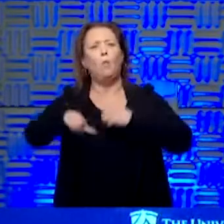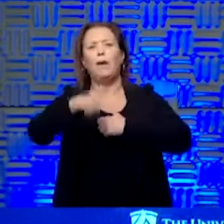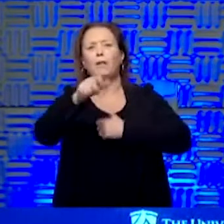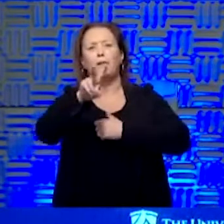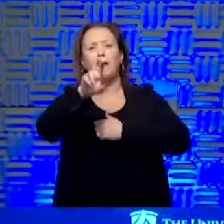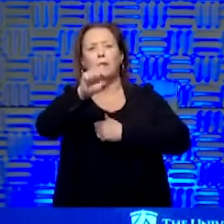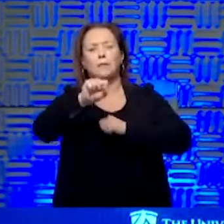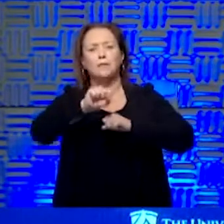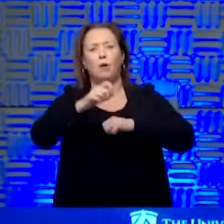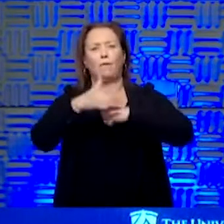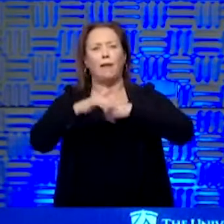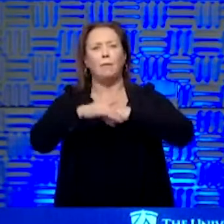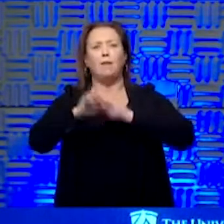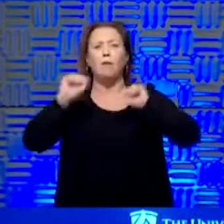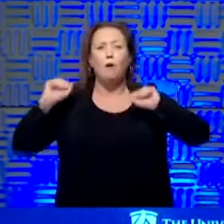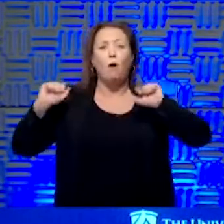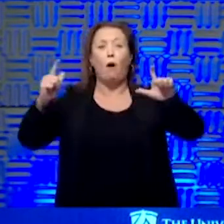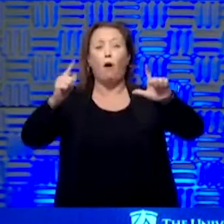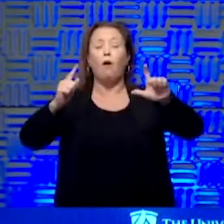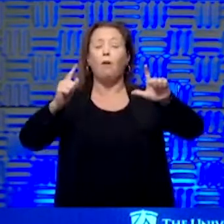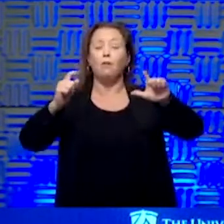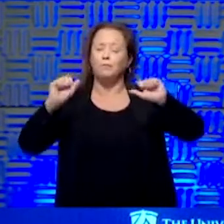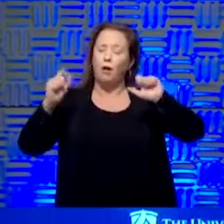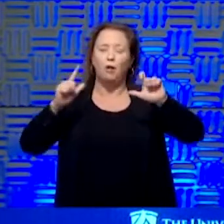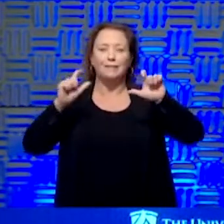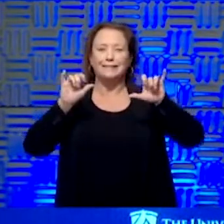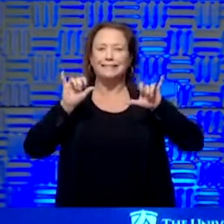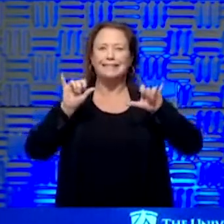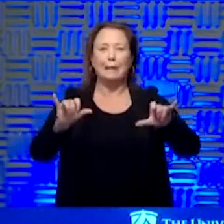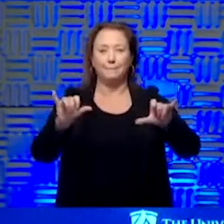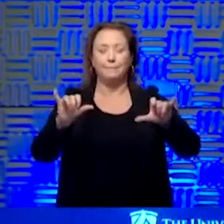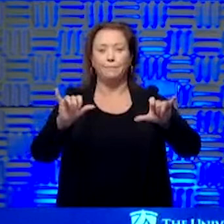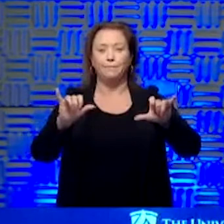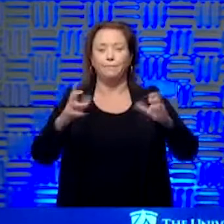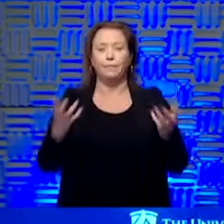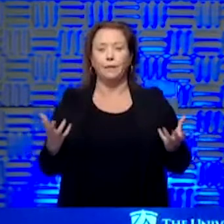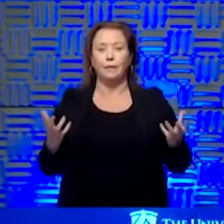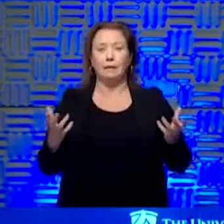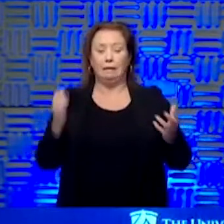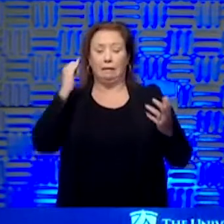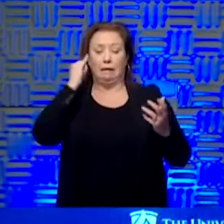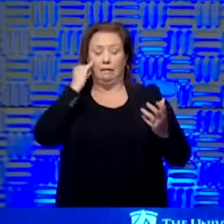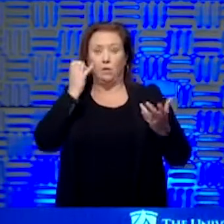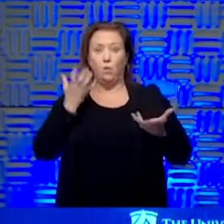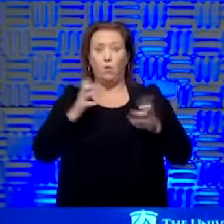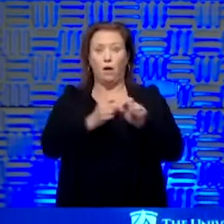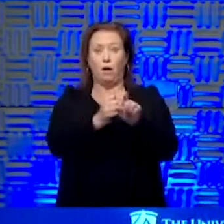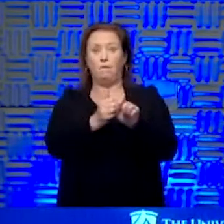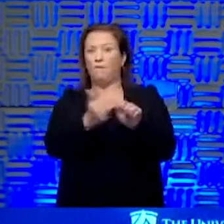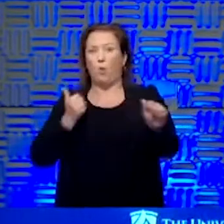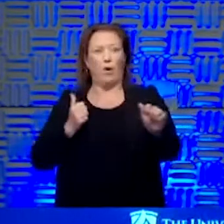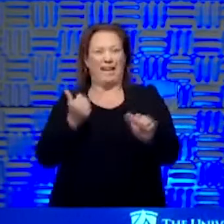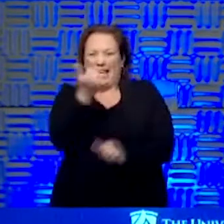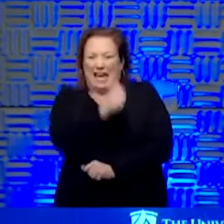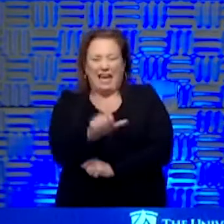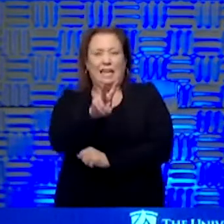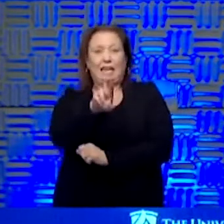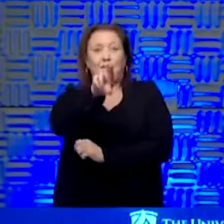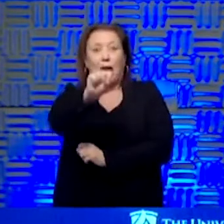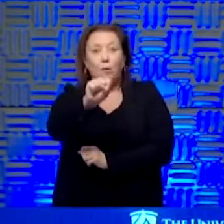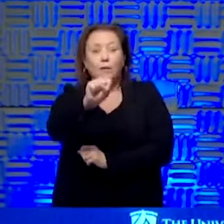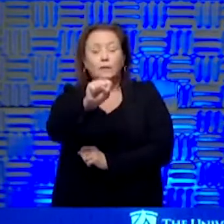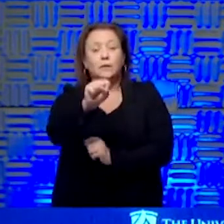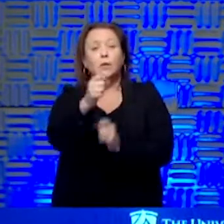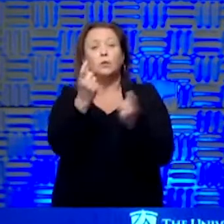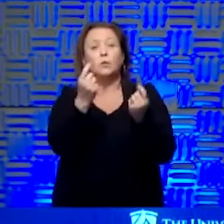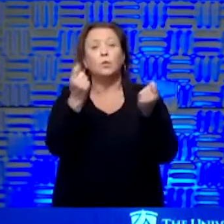there. Because they all have the same way of going. And so that, so if you want to make sure you don't get whatchamacallit virus, then the thing you need to do